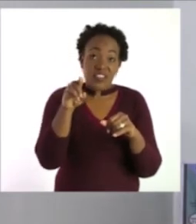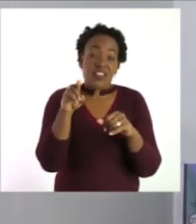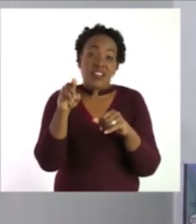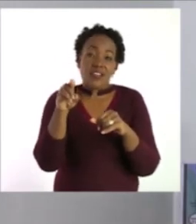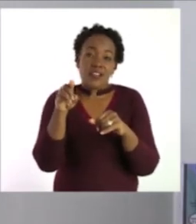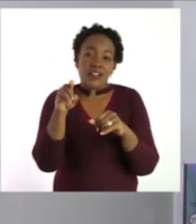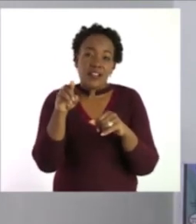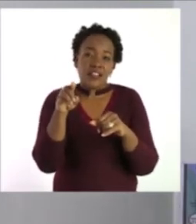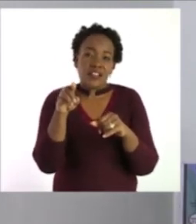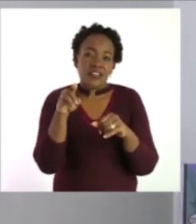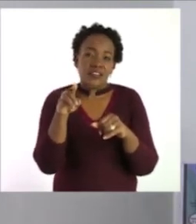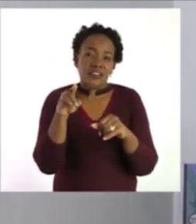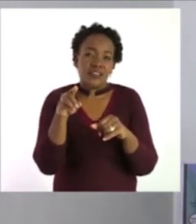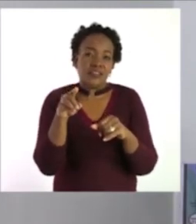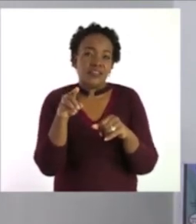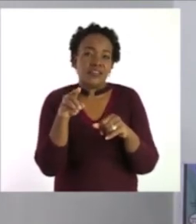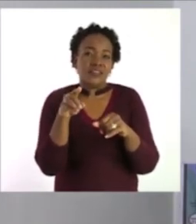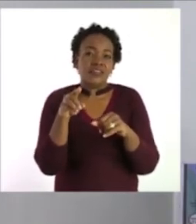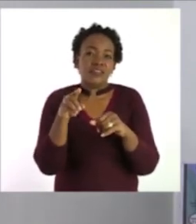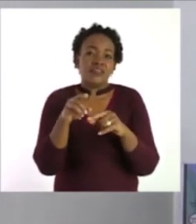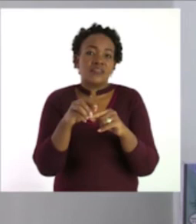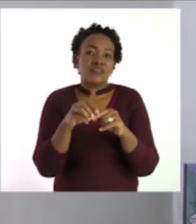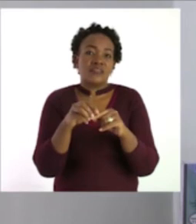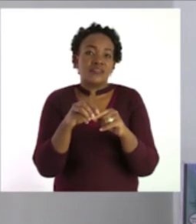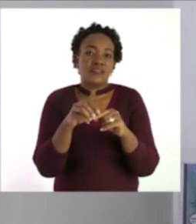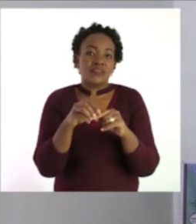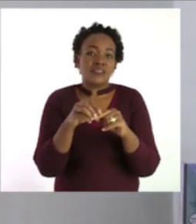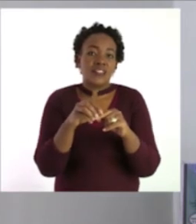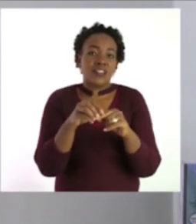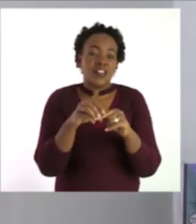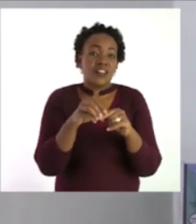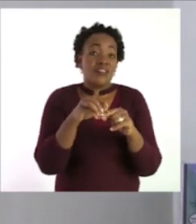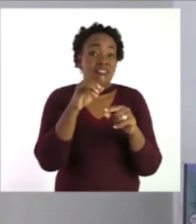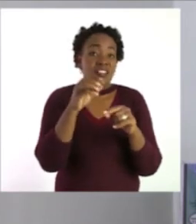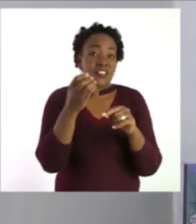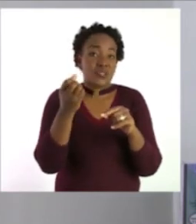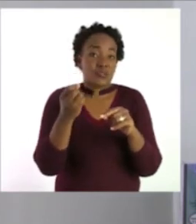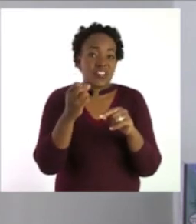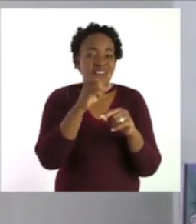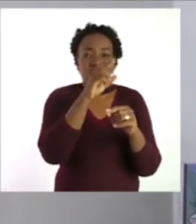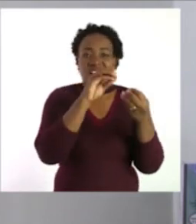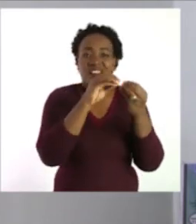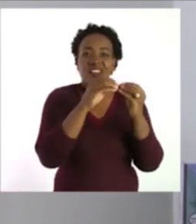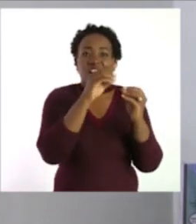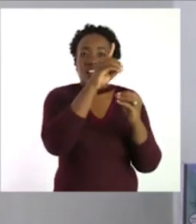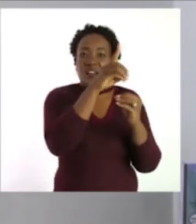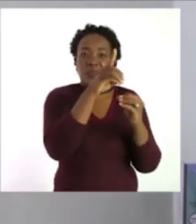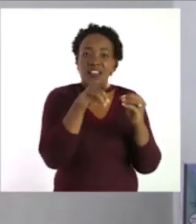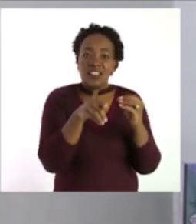Okay. Then, to get this number, we are going to subtract